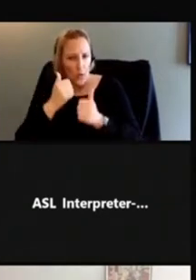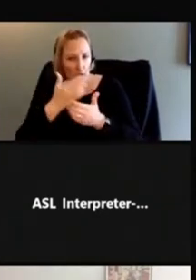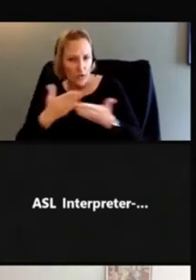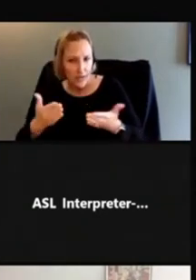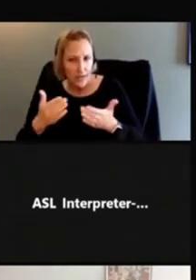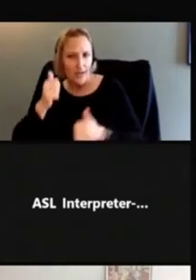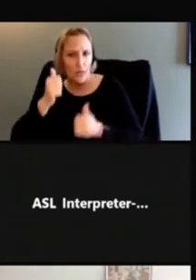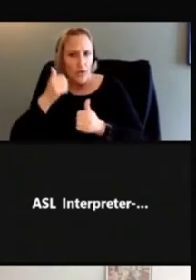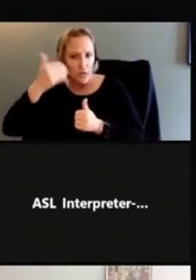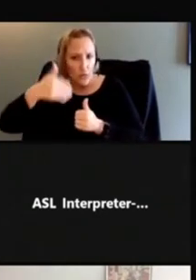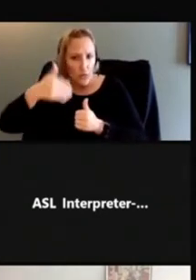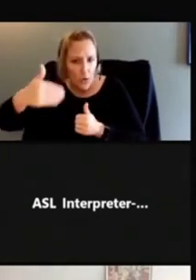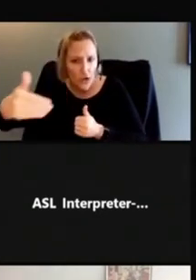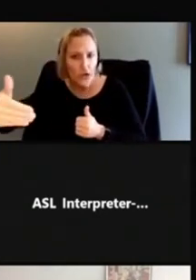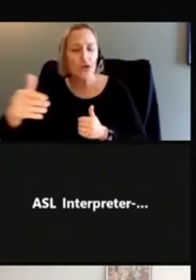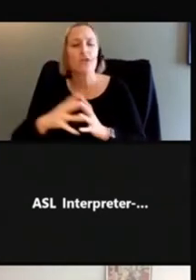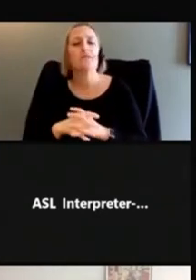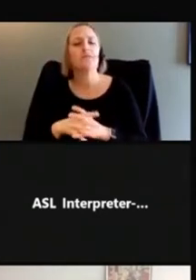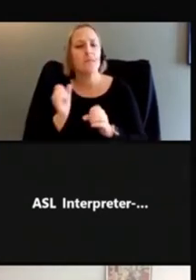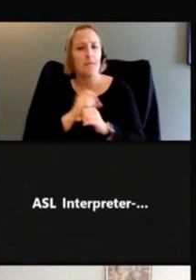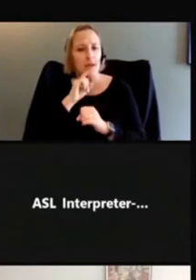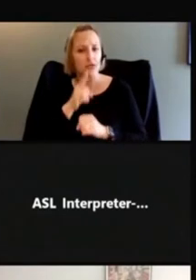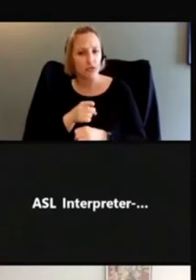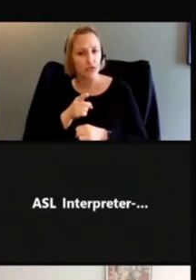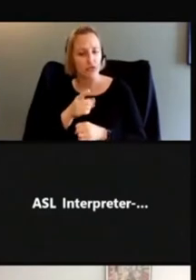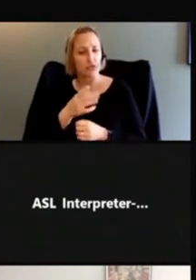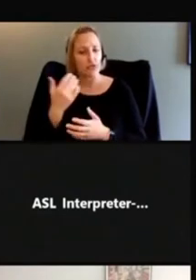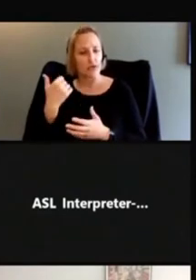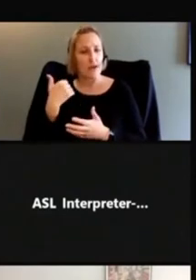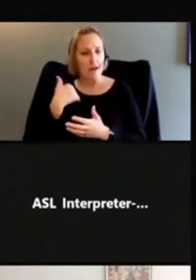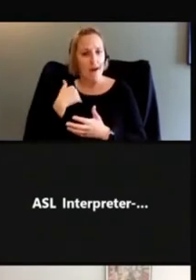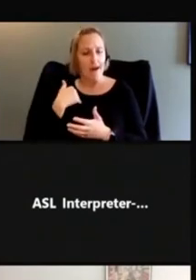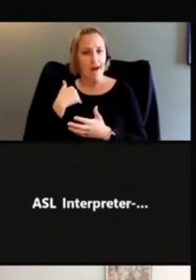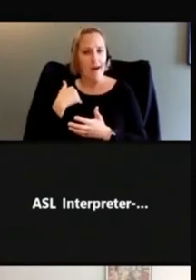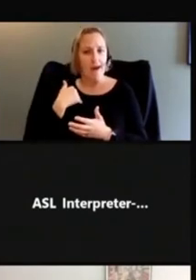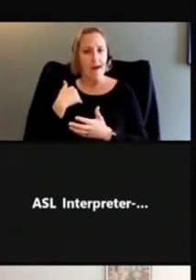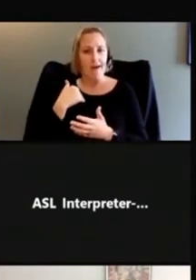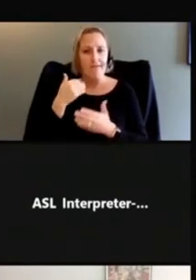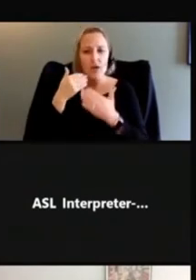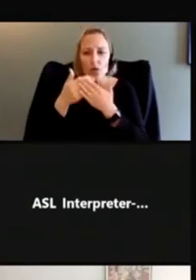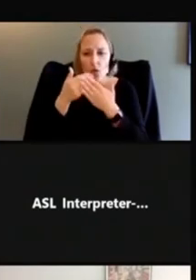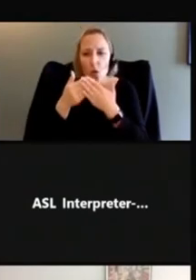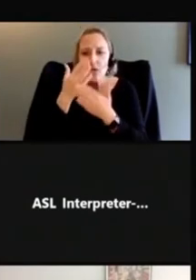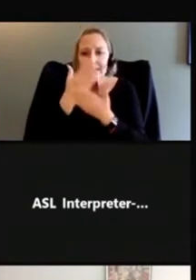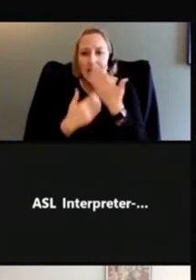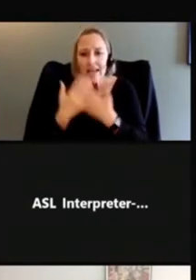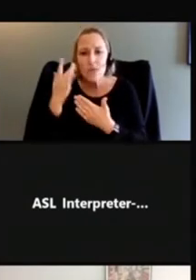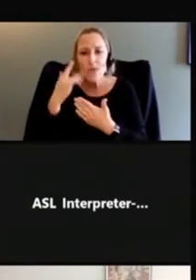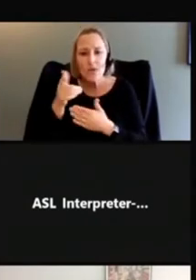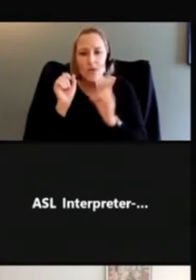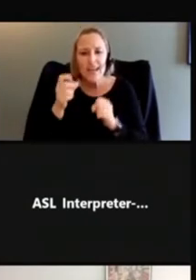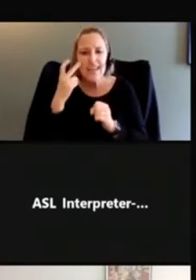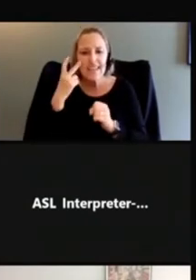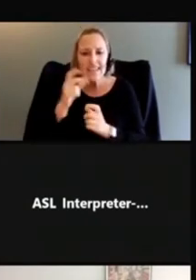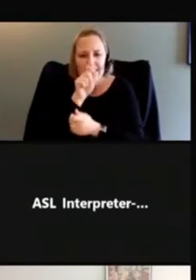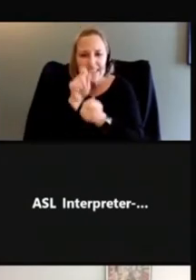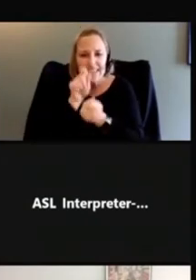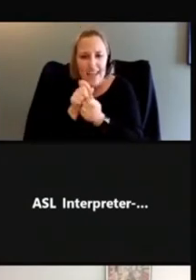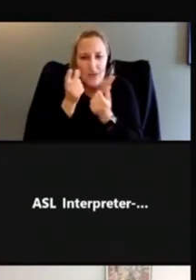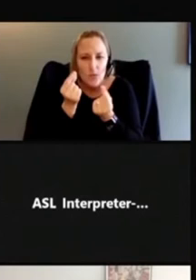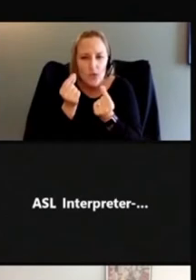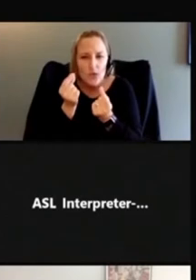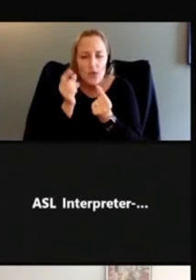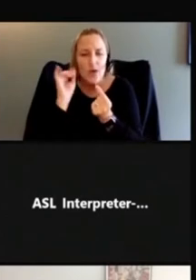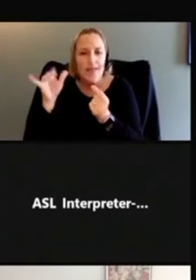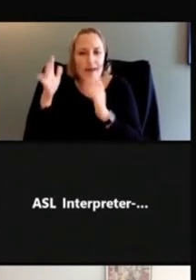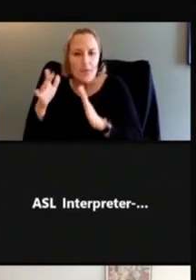and make sure that there are those close up hands so you can see exactly what they're supposed to do so they can copy it